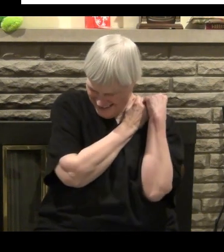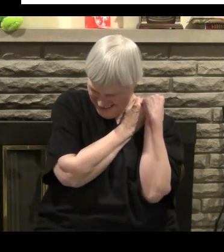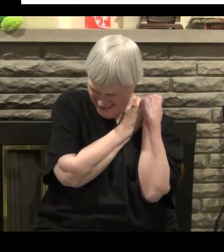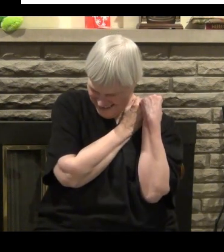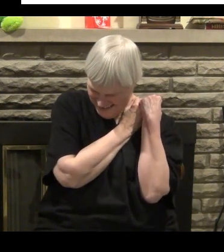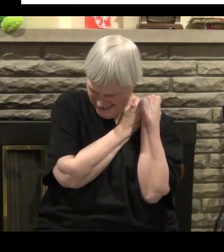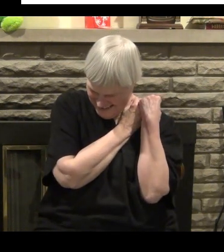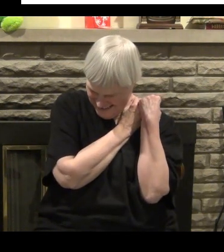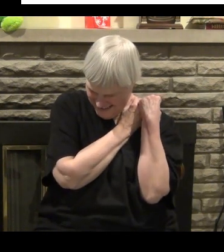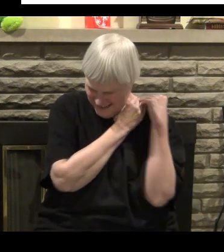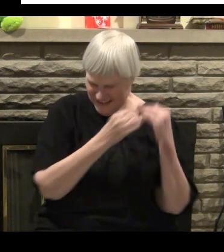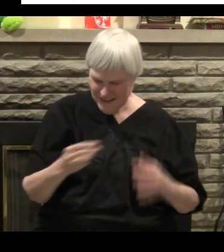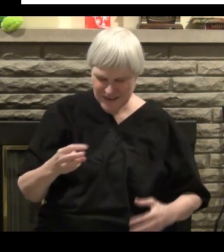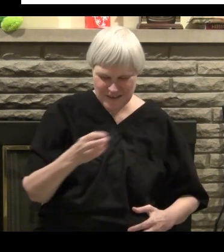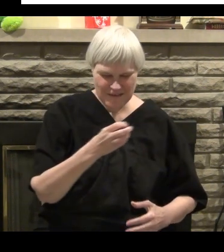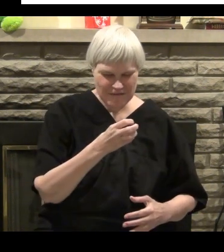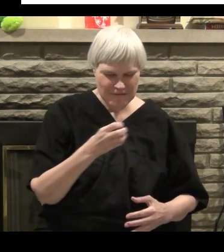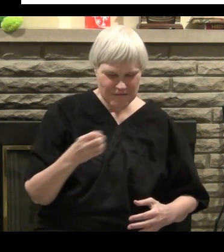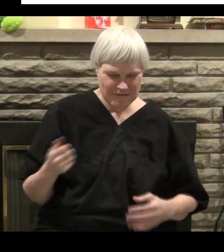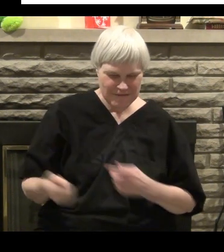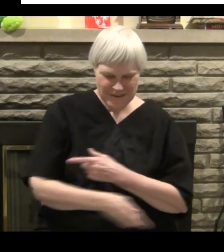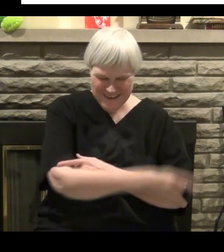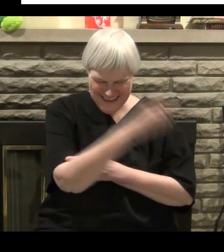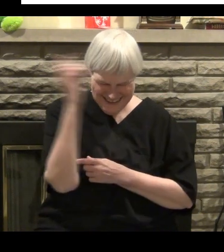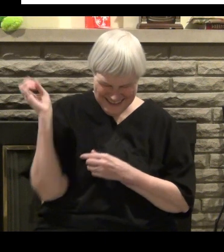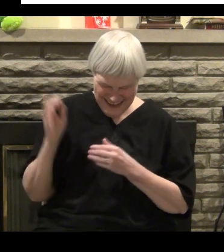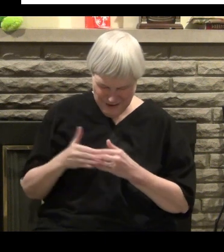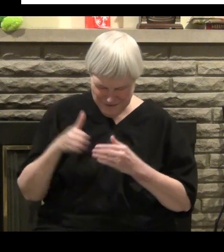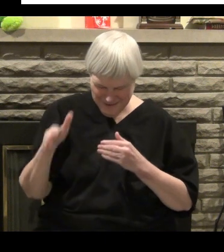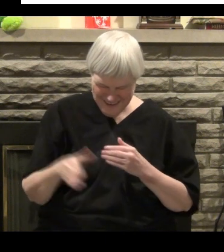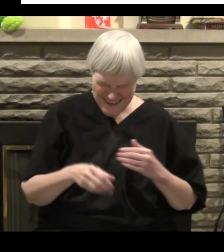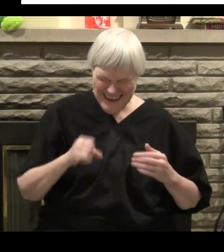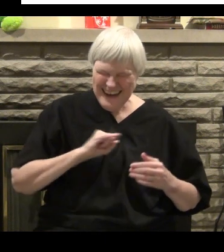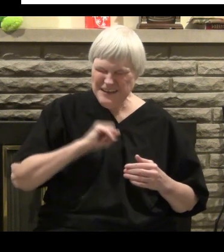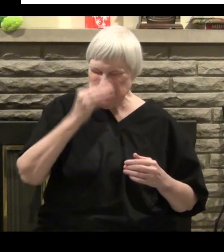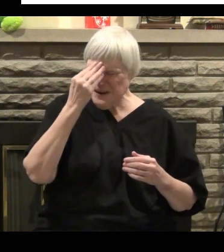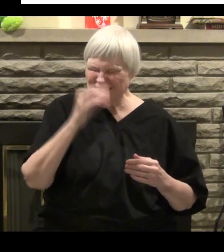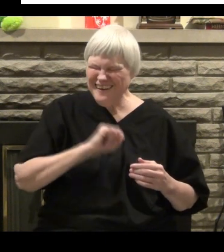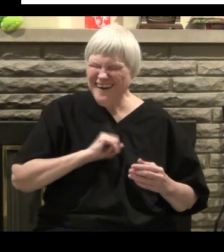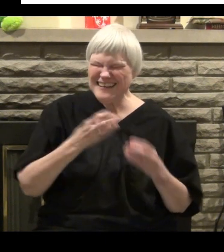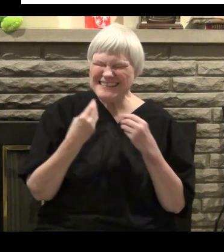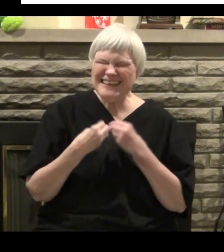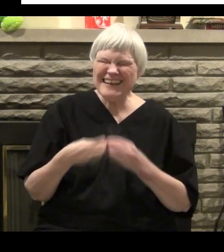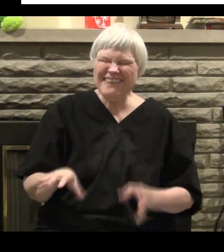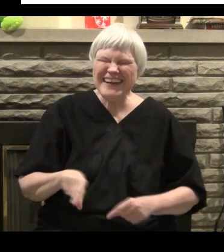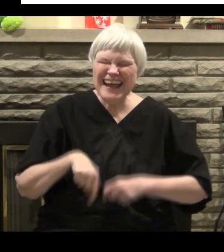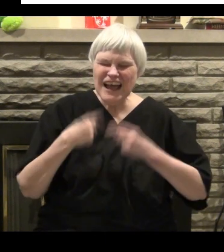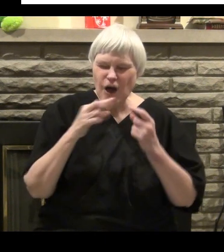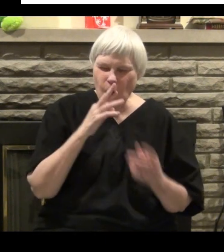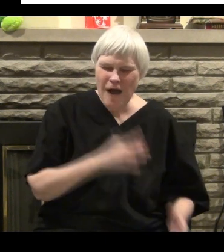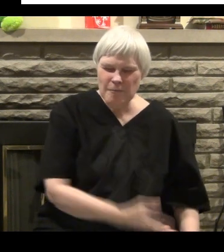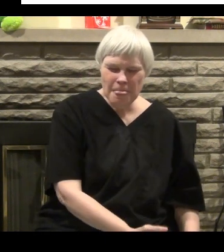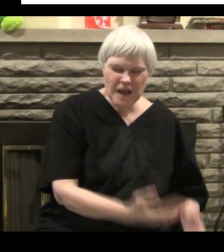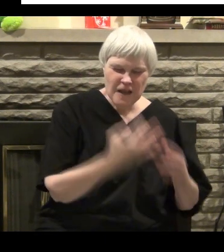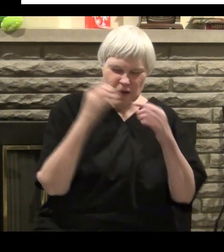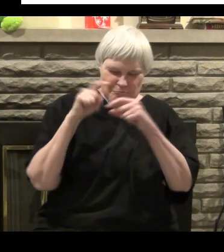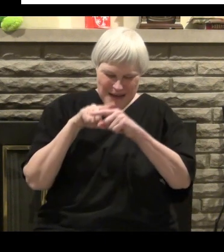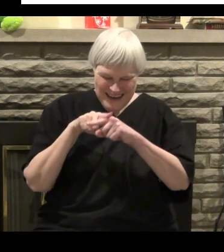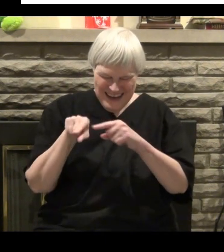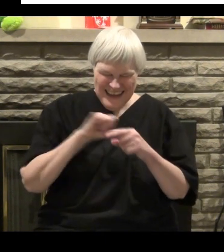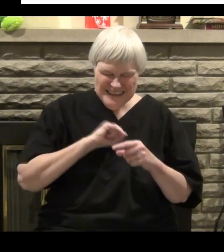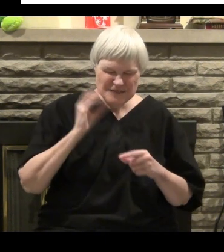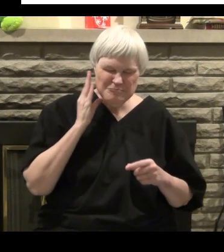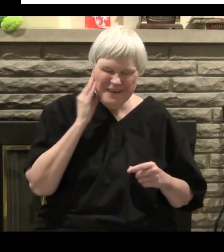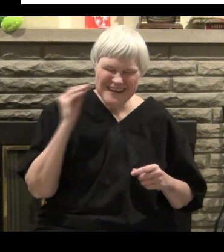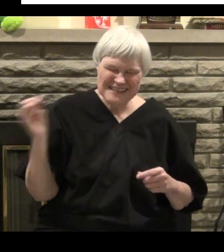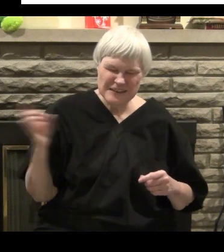But I did. I felt a huge feeling of relief when I read this the first time. It was a few days after I had read that I was